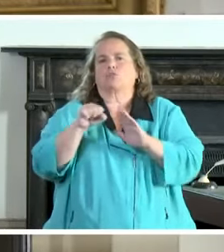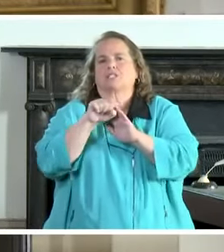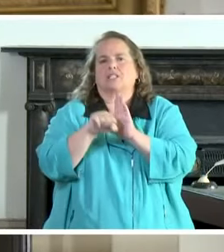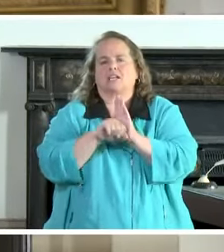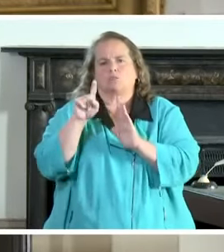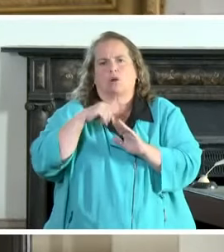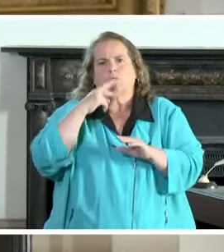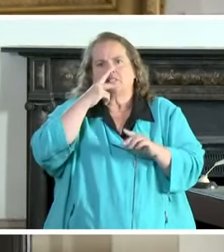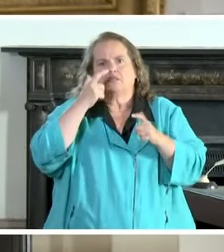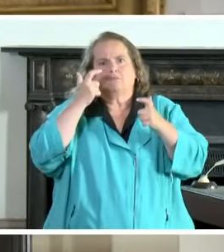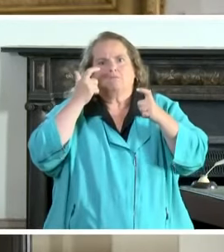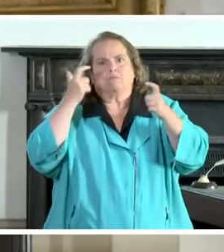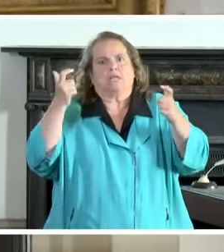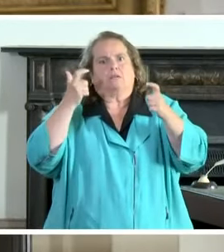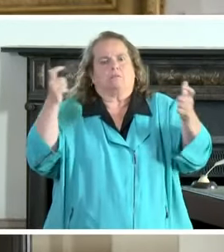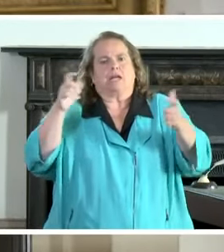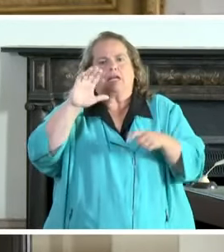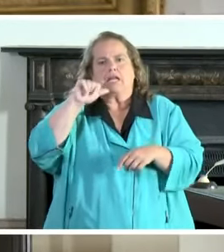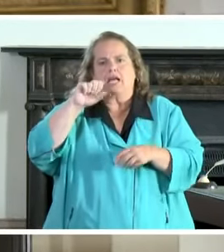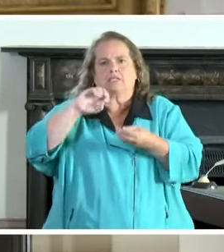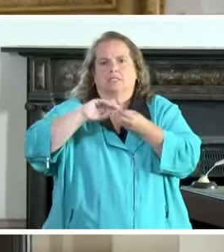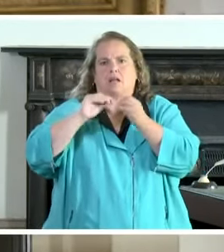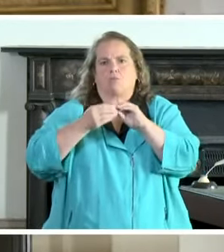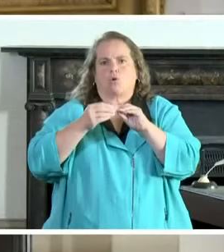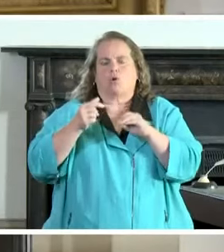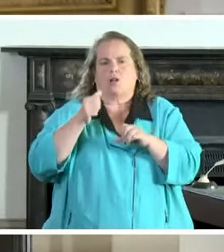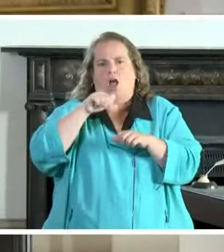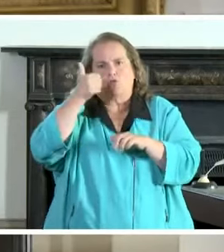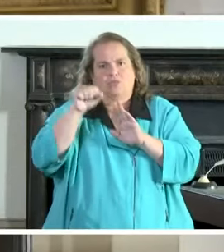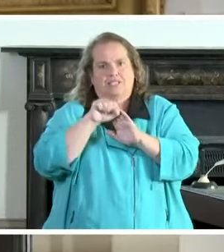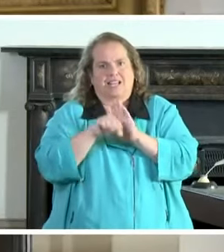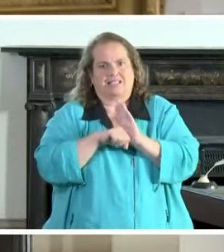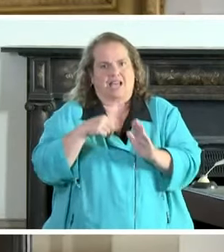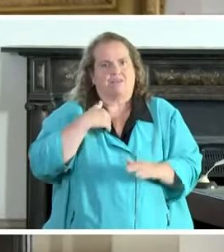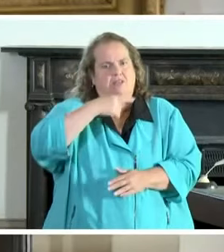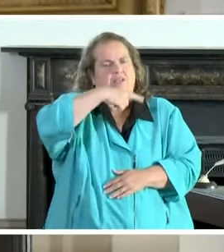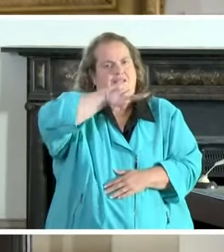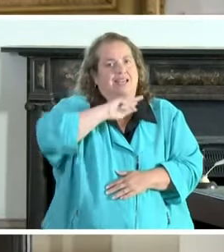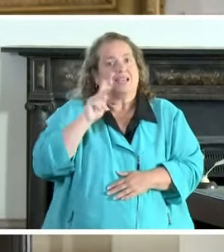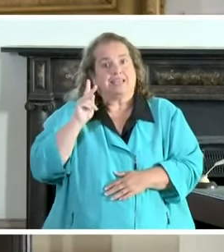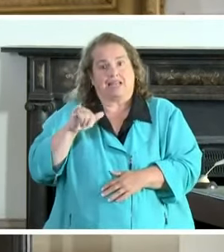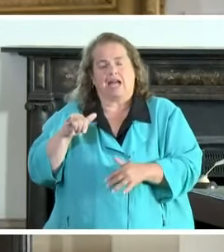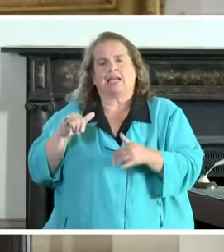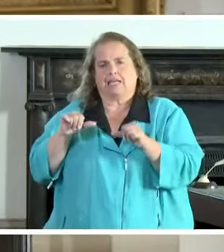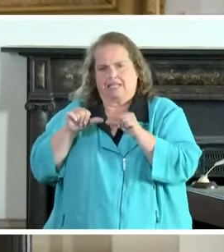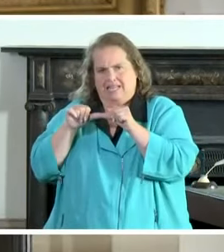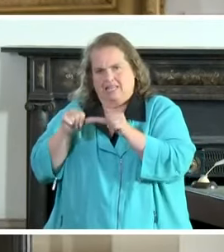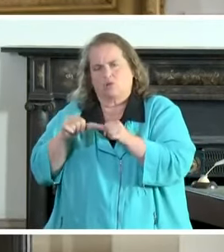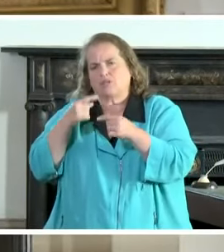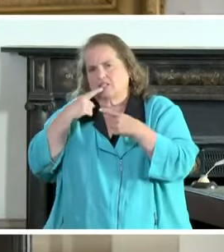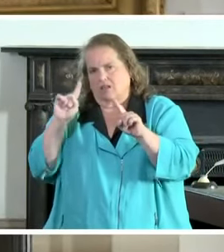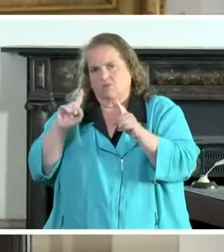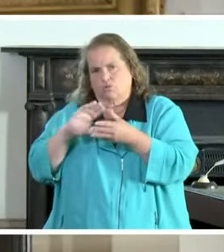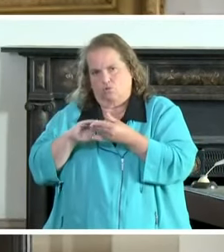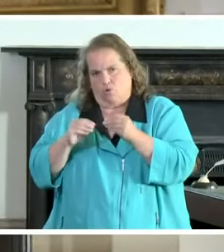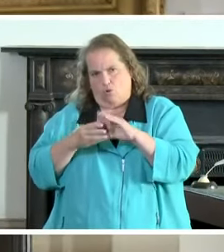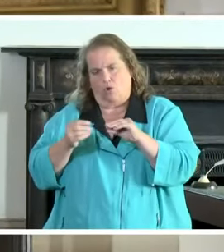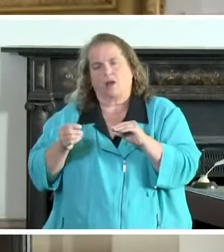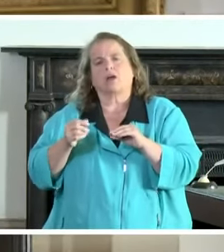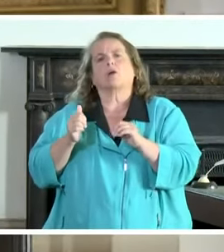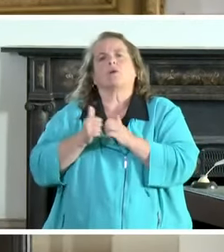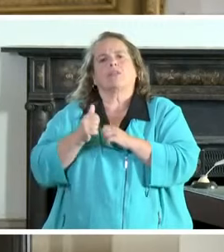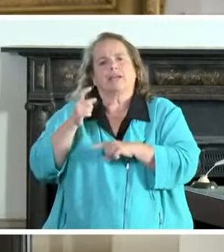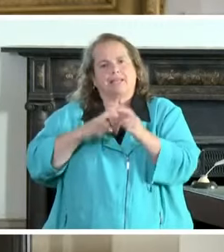numbers in let's make sure here in kentucky we continue to have a success story at least as far as dealing with a deadly